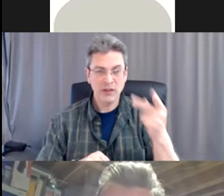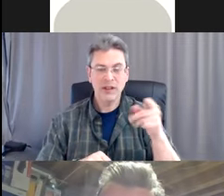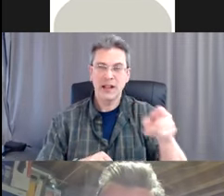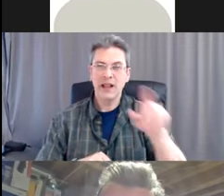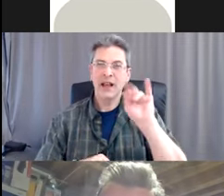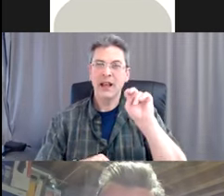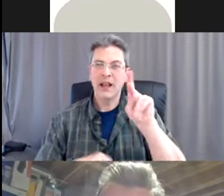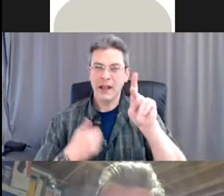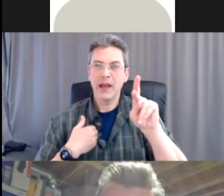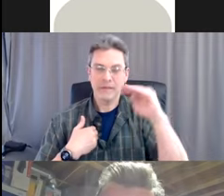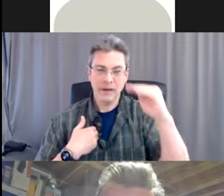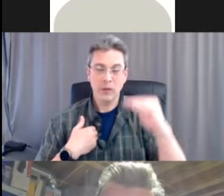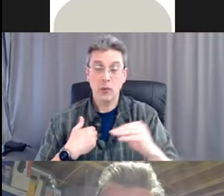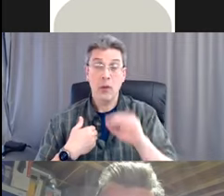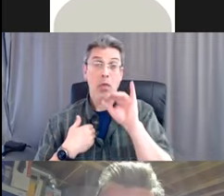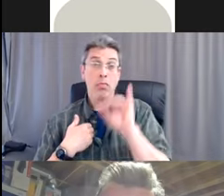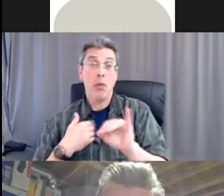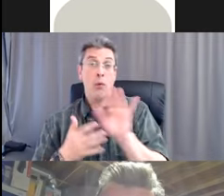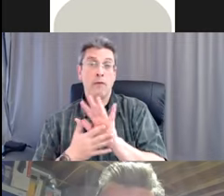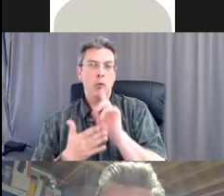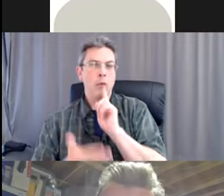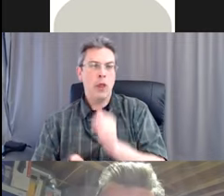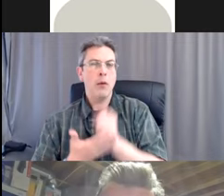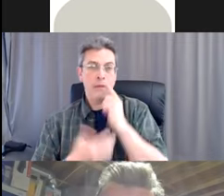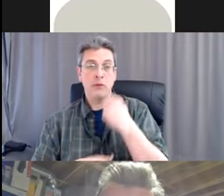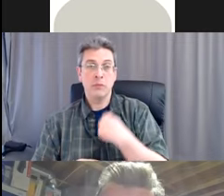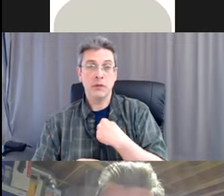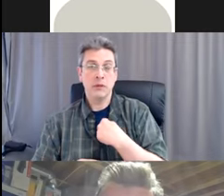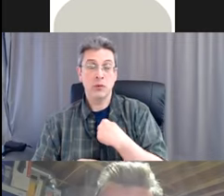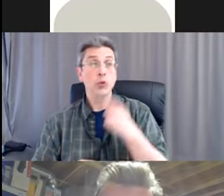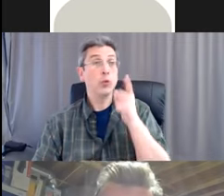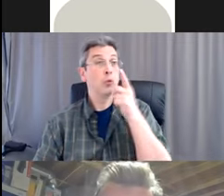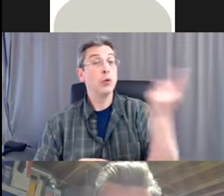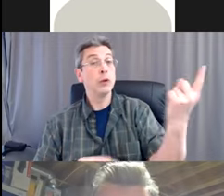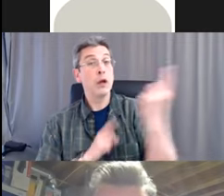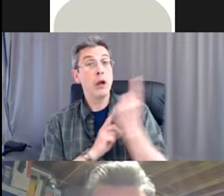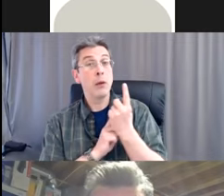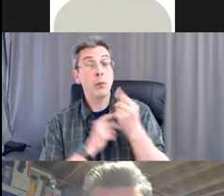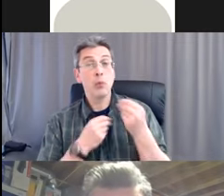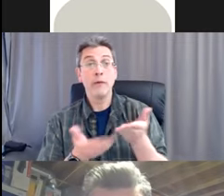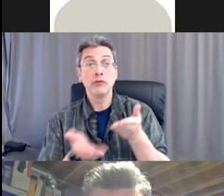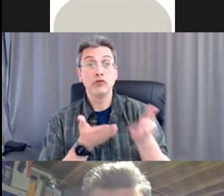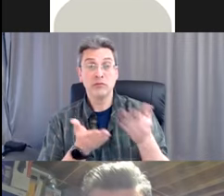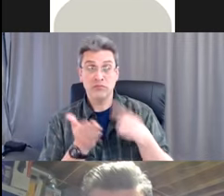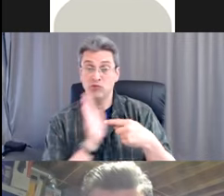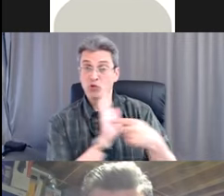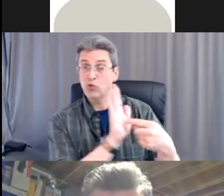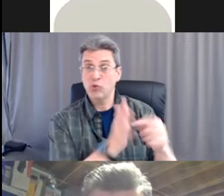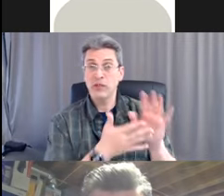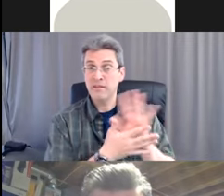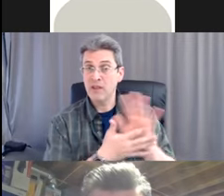you know, I have actually shared it with my service provider. They're only take, you know, one minute each